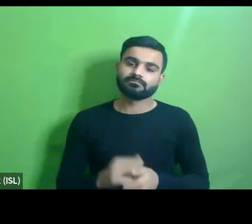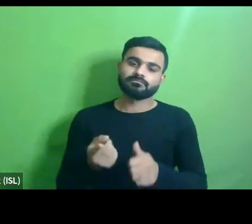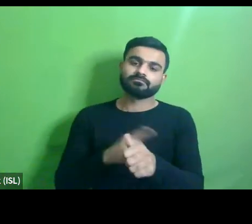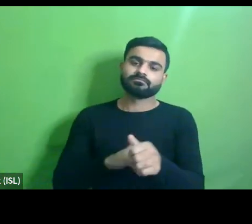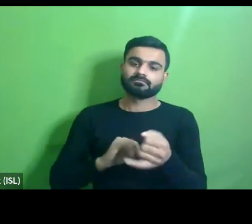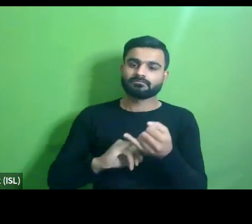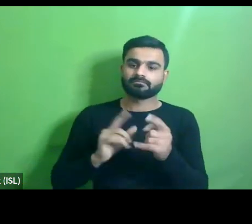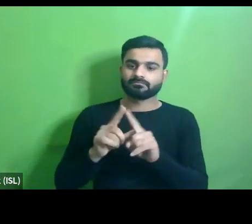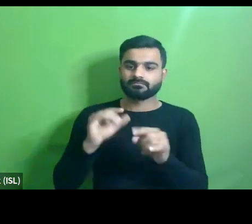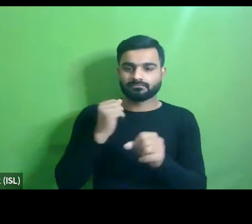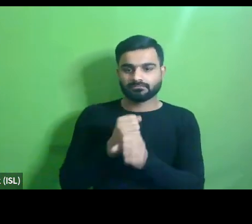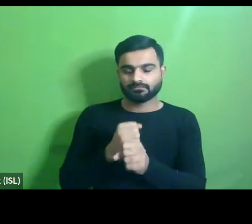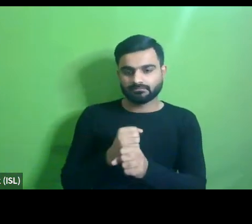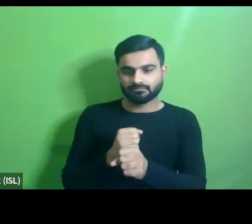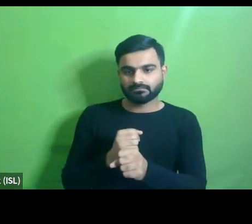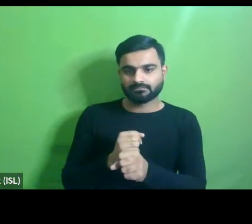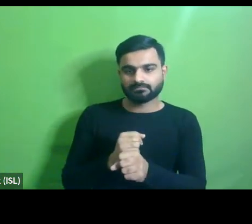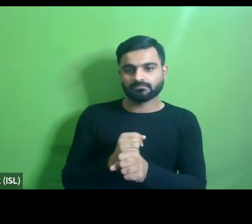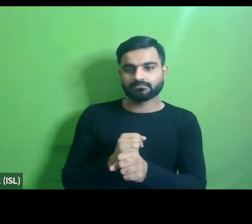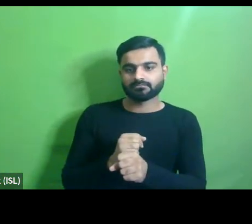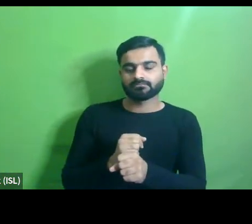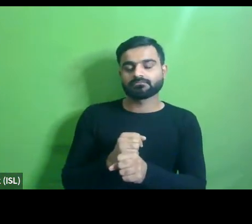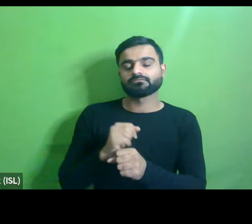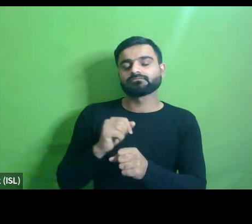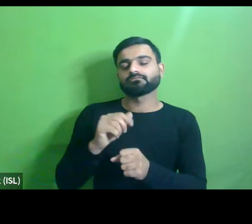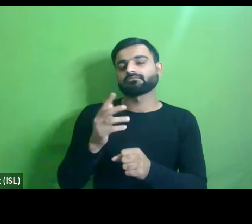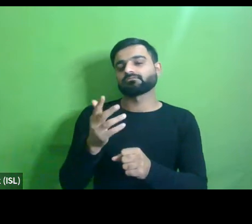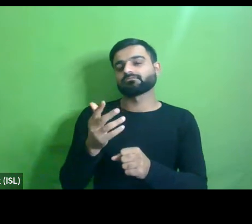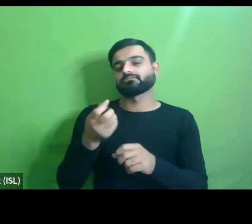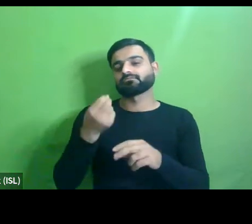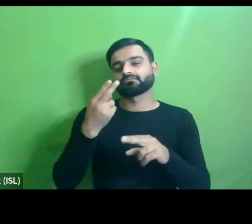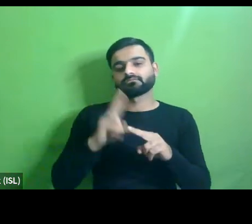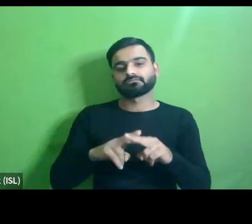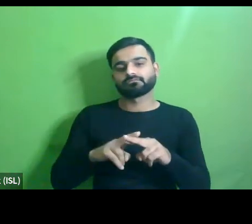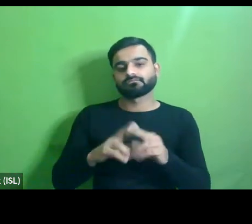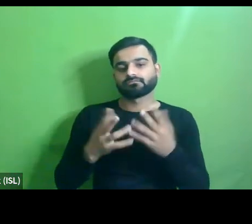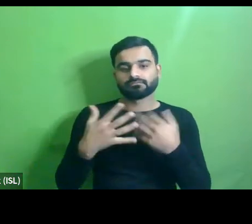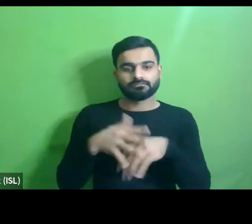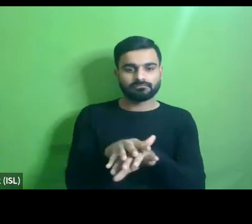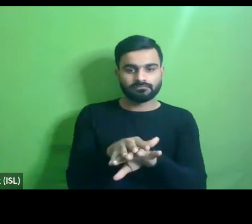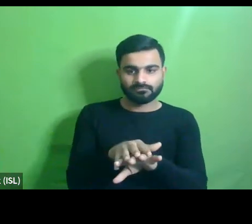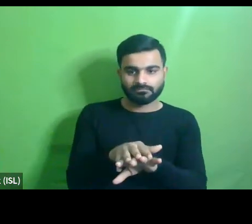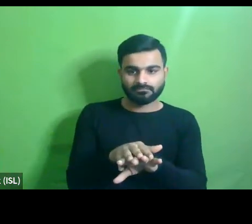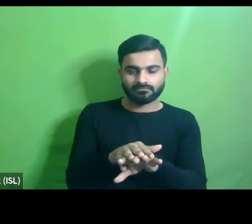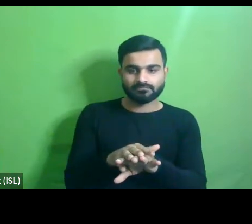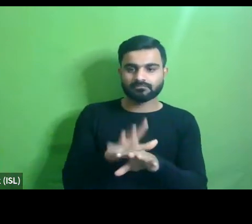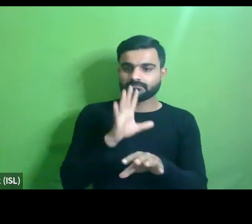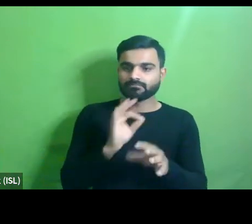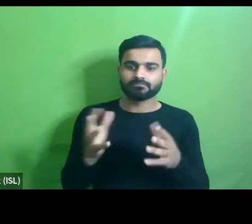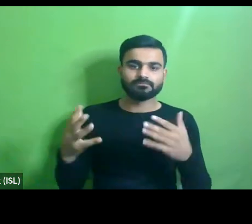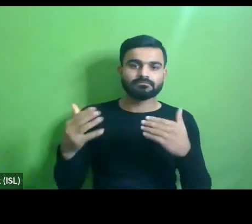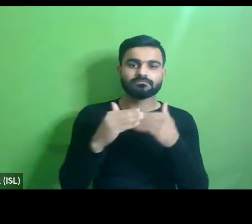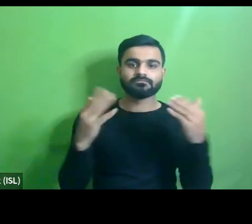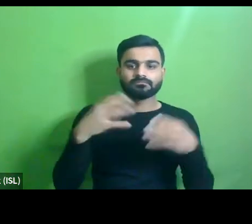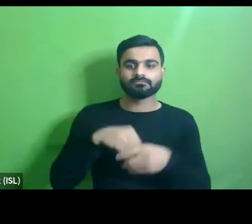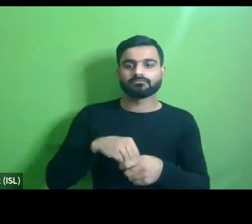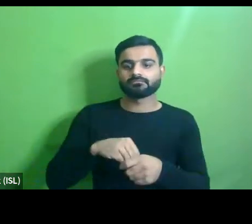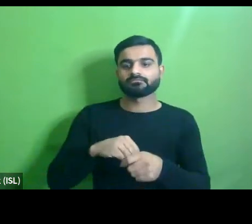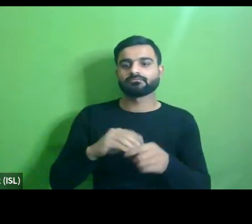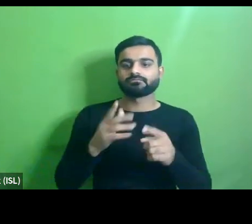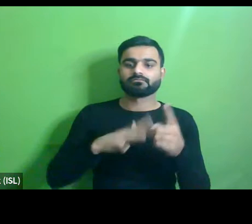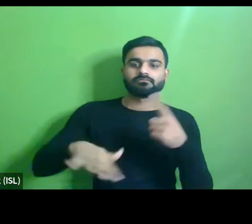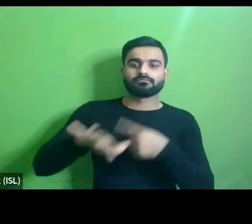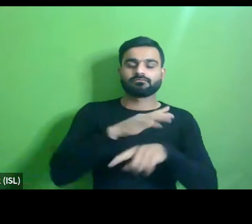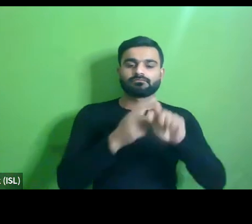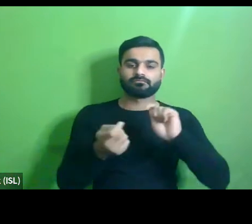spg the four sdgs of um um the um like inclusive uh inclusion is actually inherent to all the climate uh sustainable